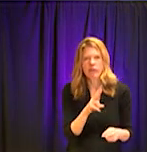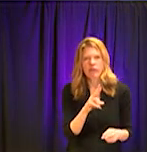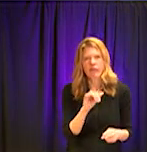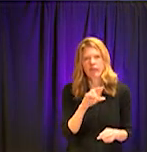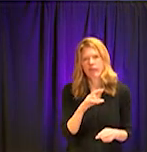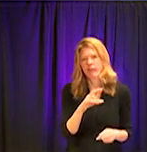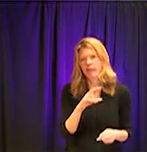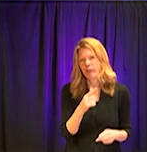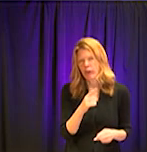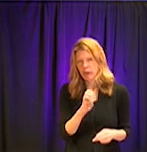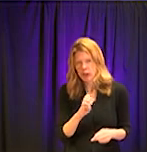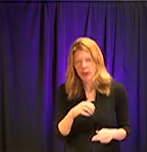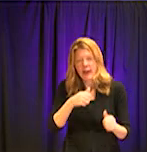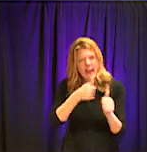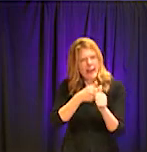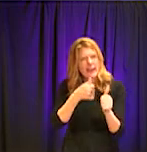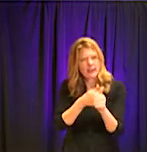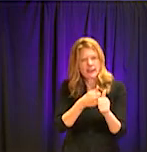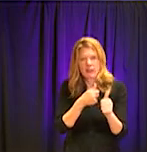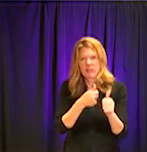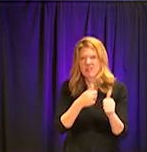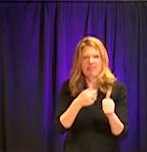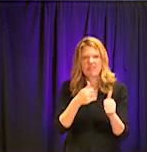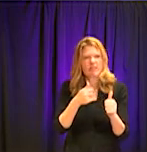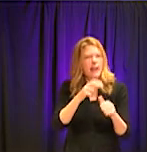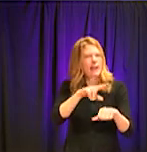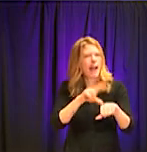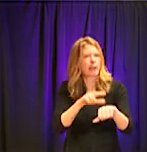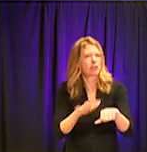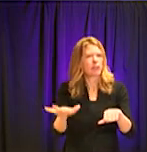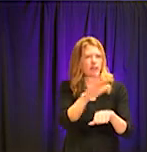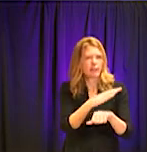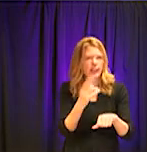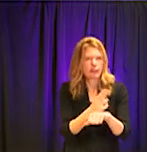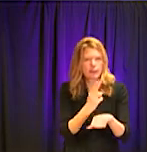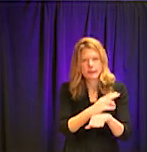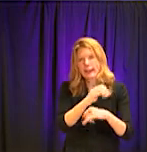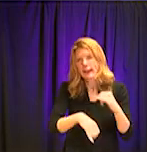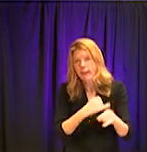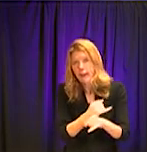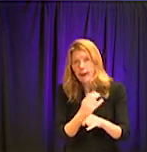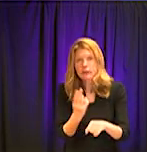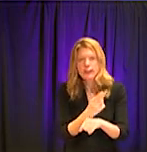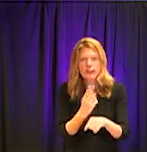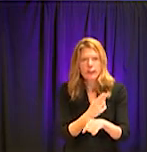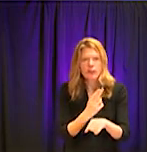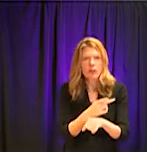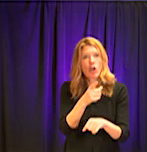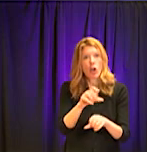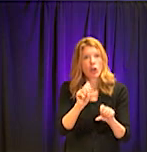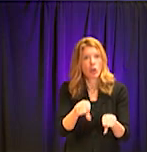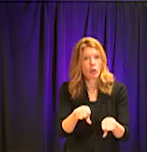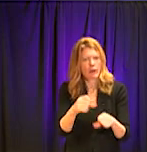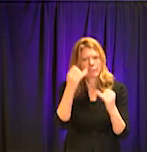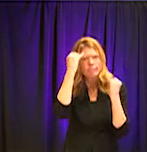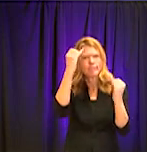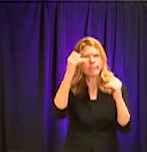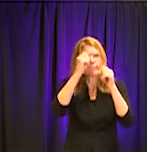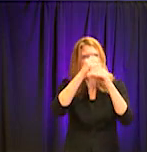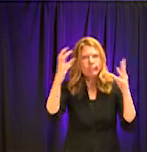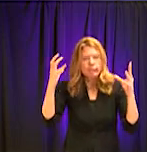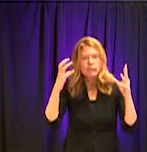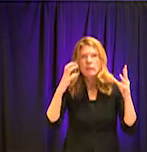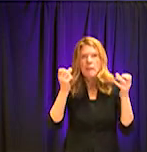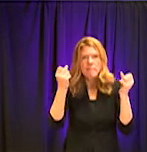platform that is not only a national product, but it's an international product. So you can imagine that this is